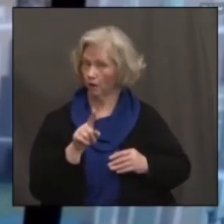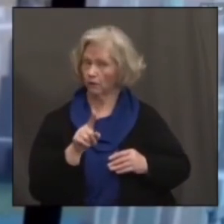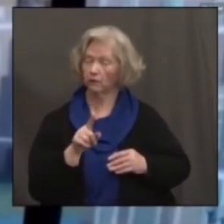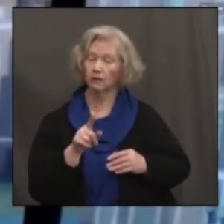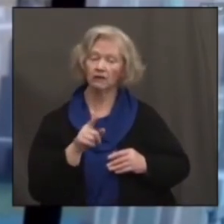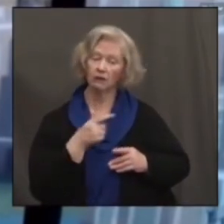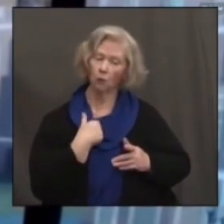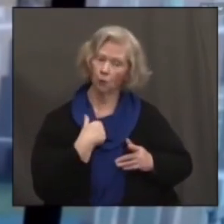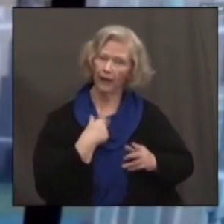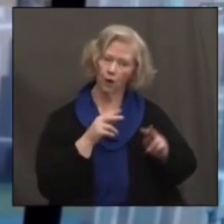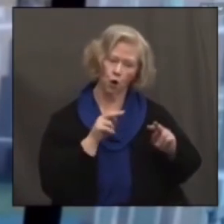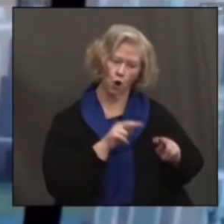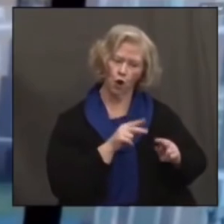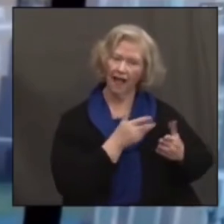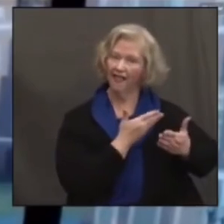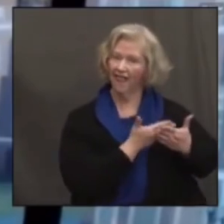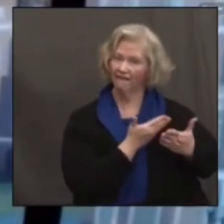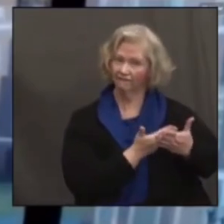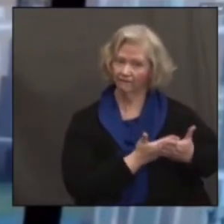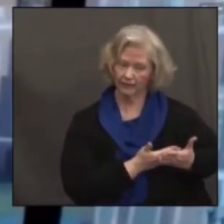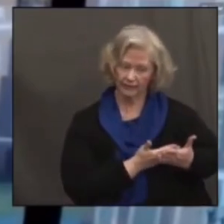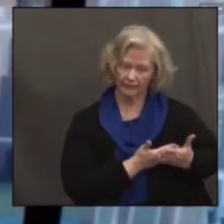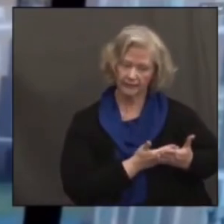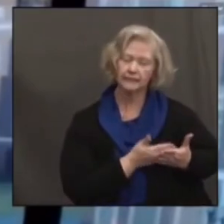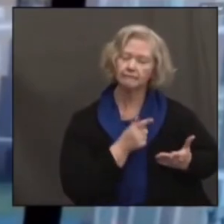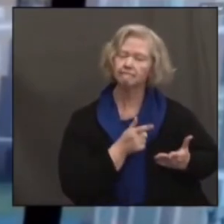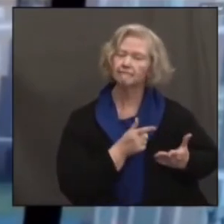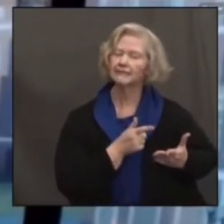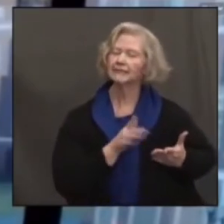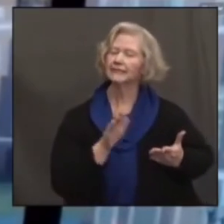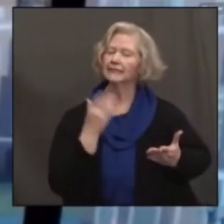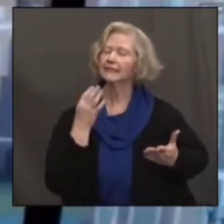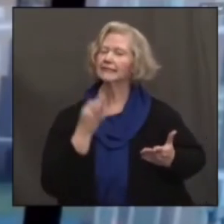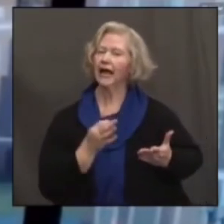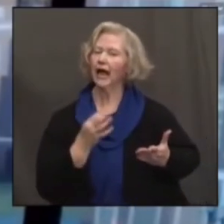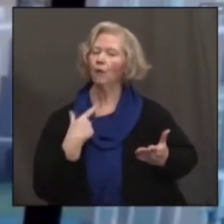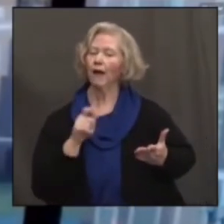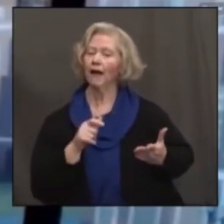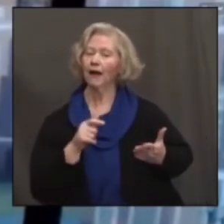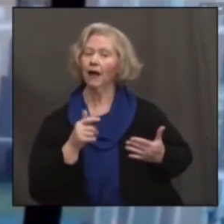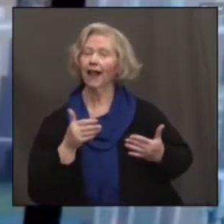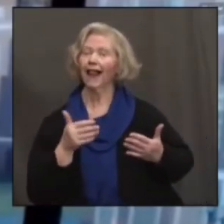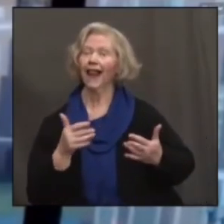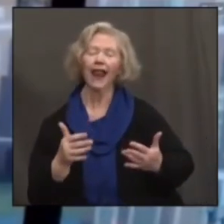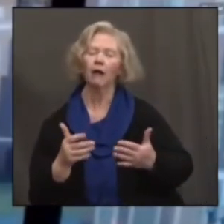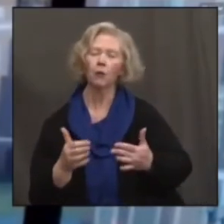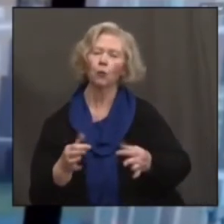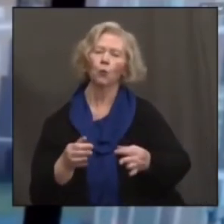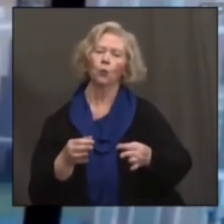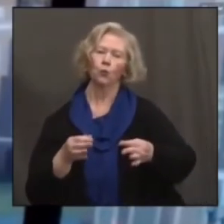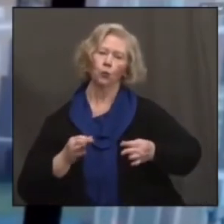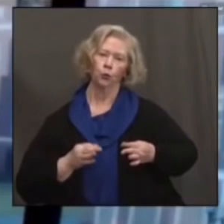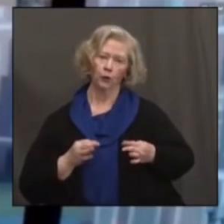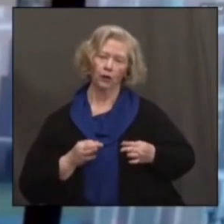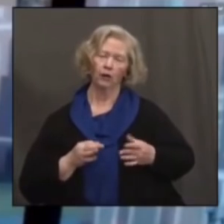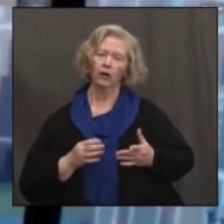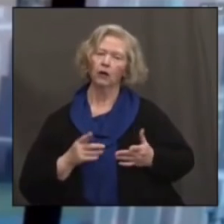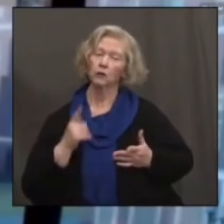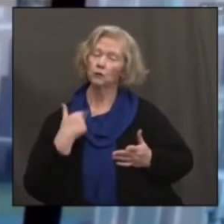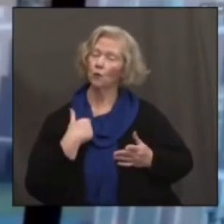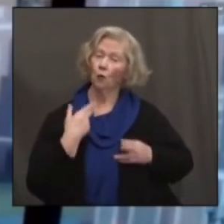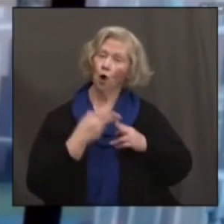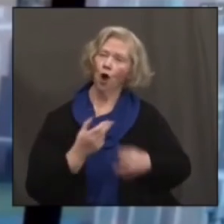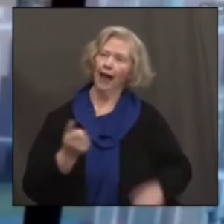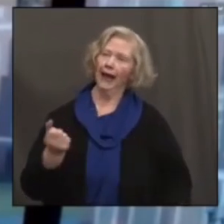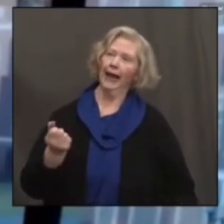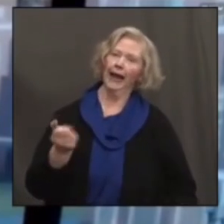the evidence can help drive, you know, decisions in pulling back and pulling forward. But I wouldn't necessarily call it a gamble. I think we've,